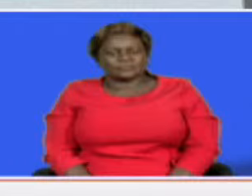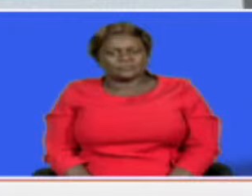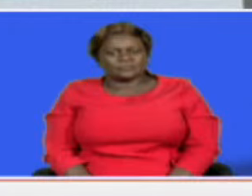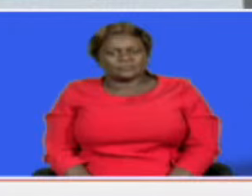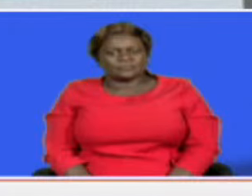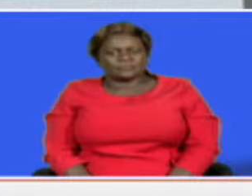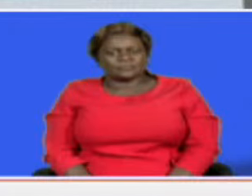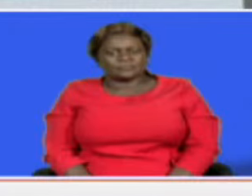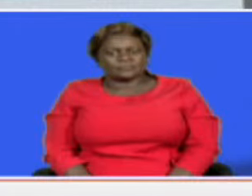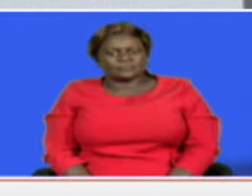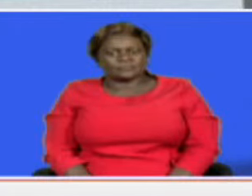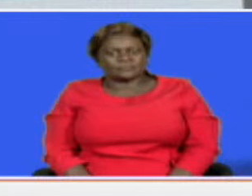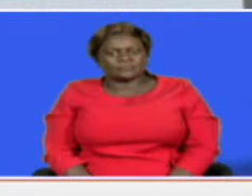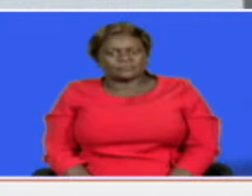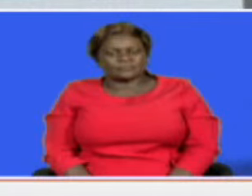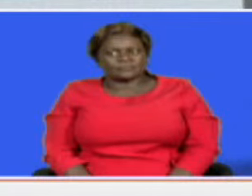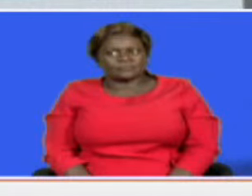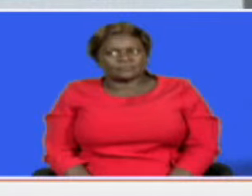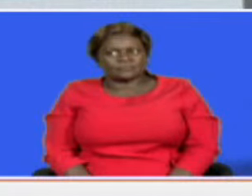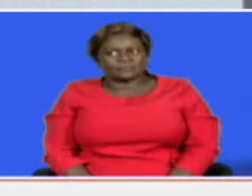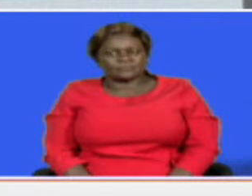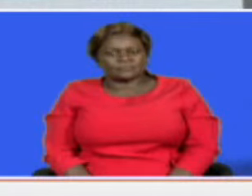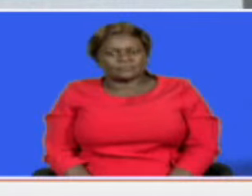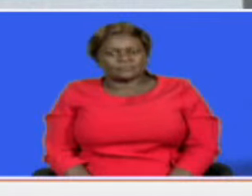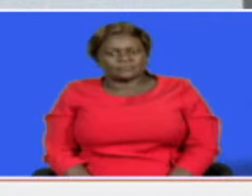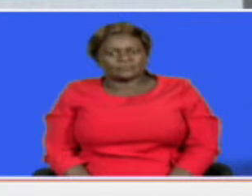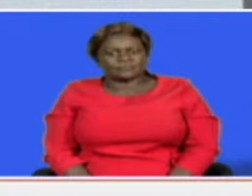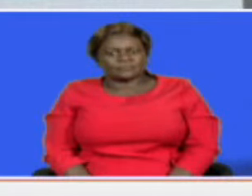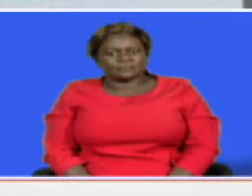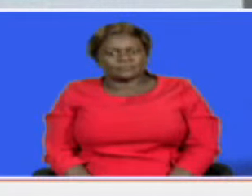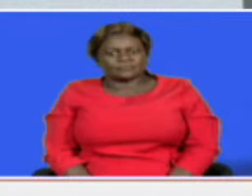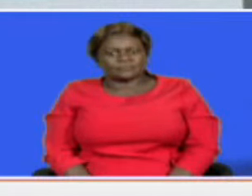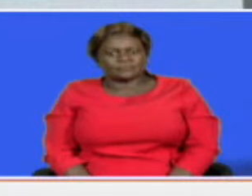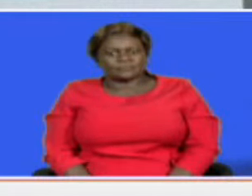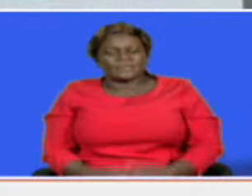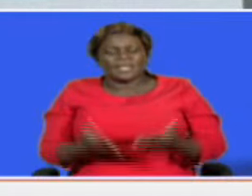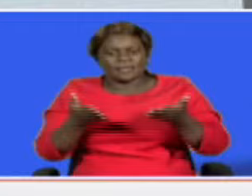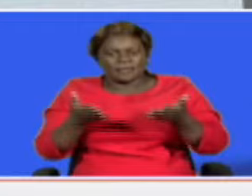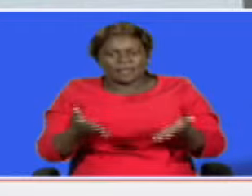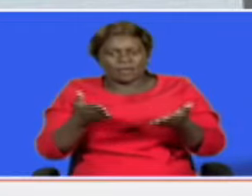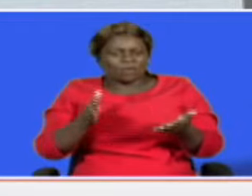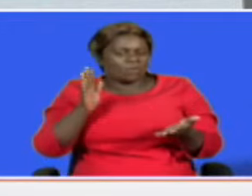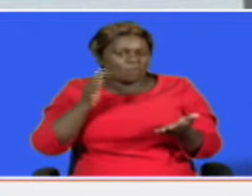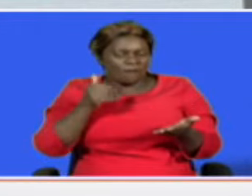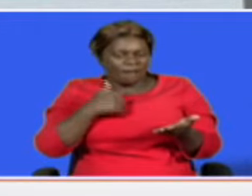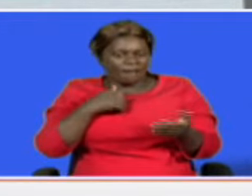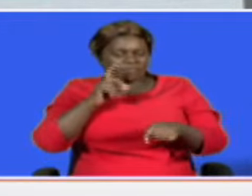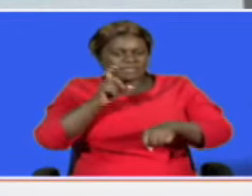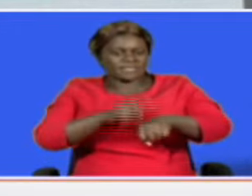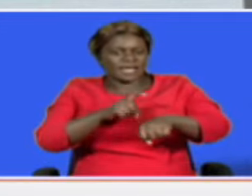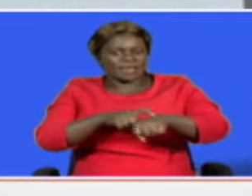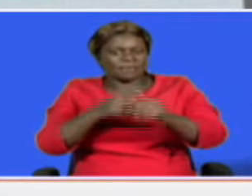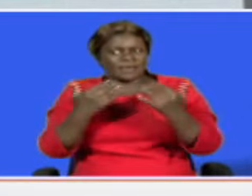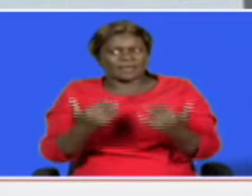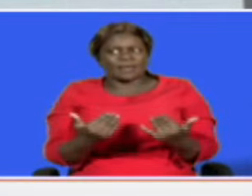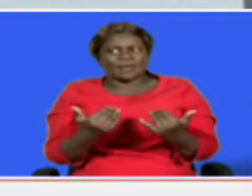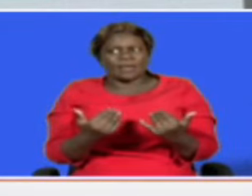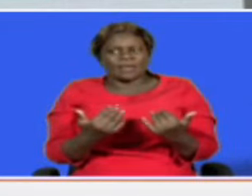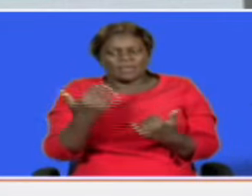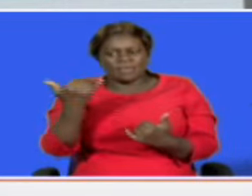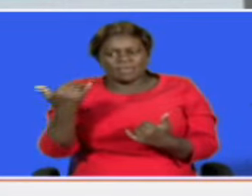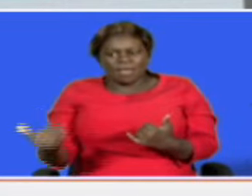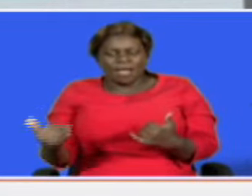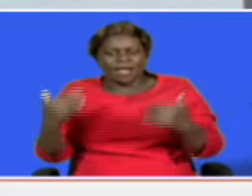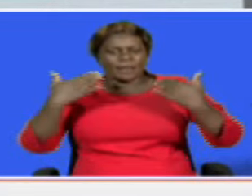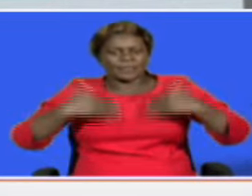election and we emerged stronger so we have had a moment where our young